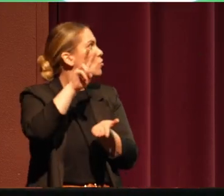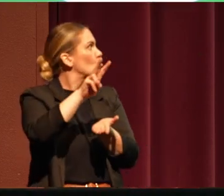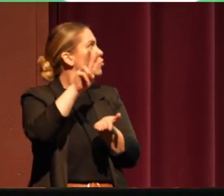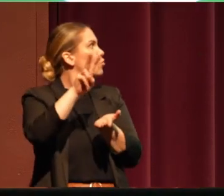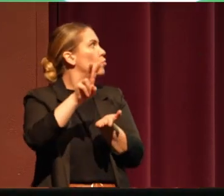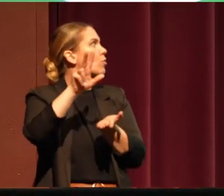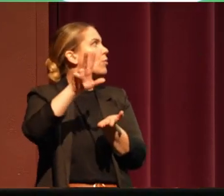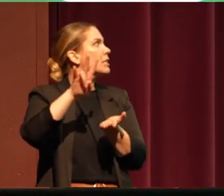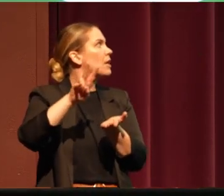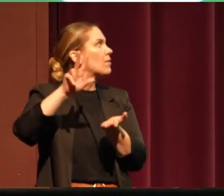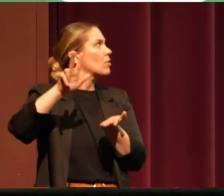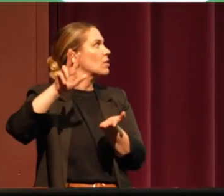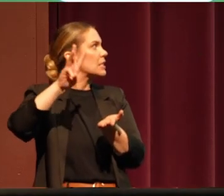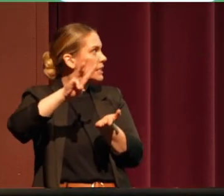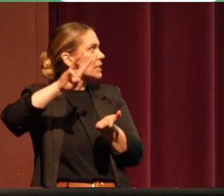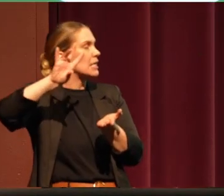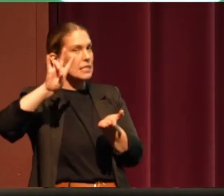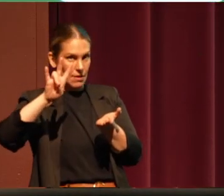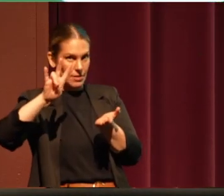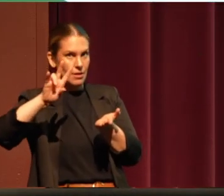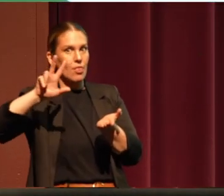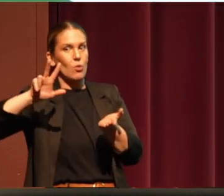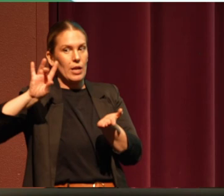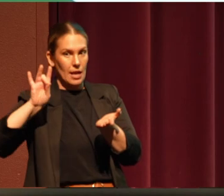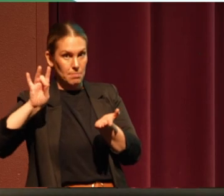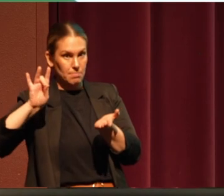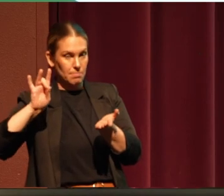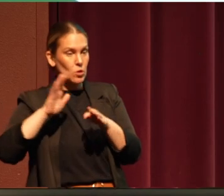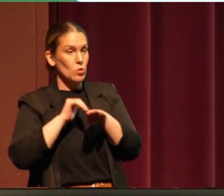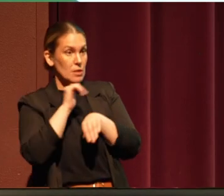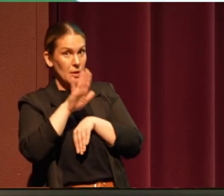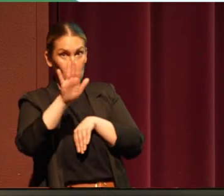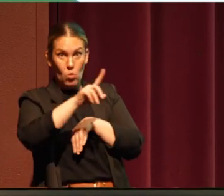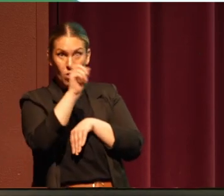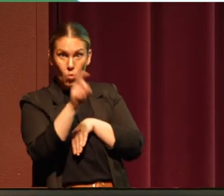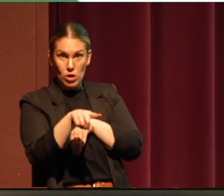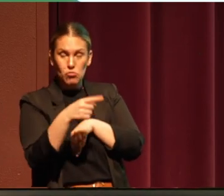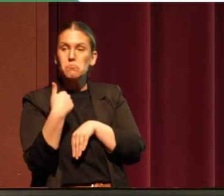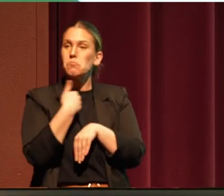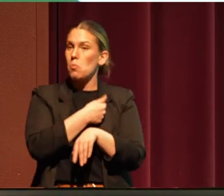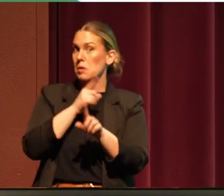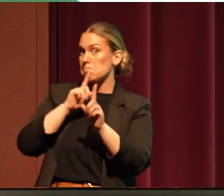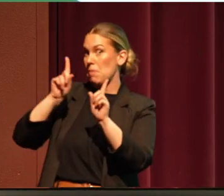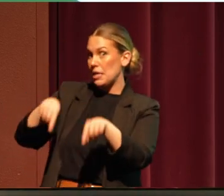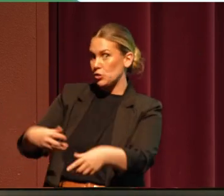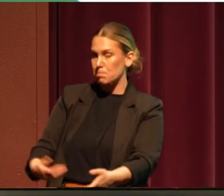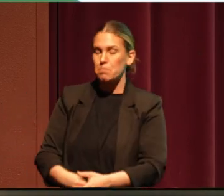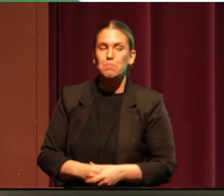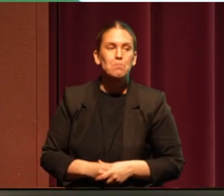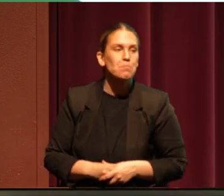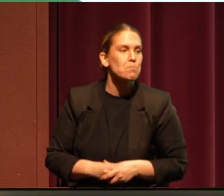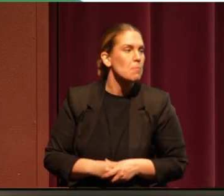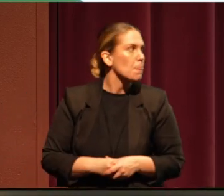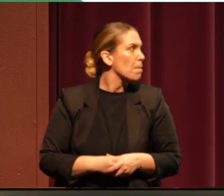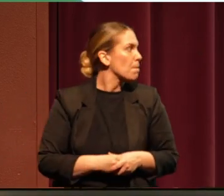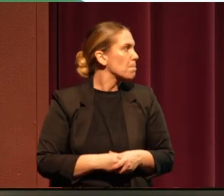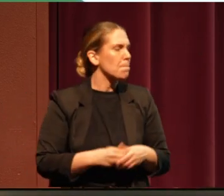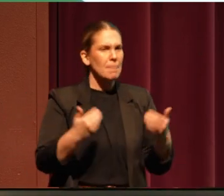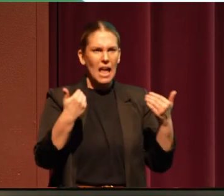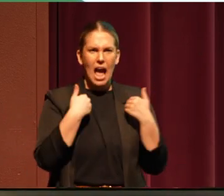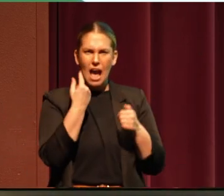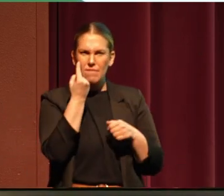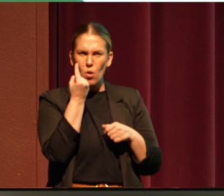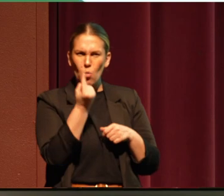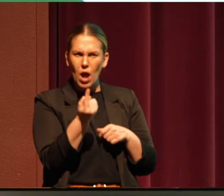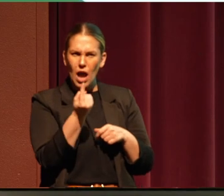submit your questions that way. And then we'll share them here for some answers. It looks like we have one that